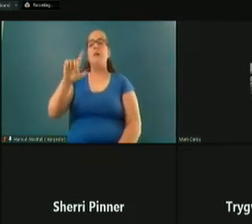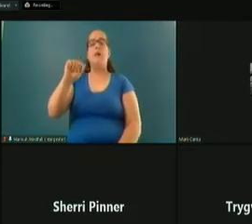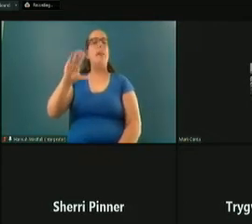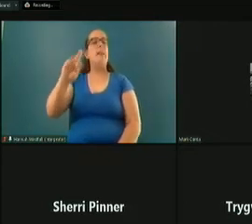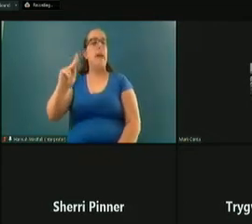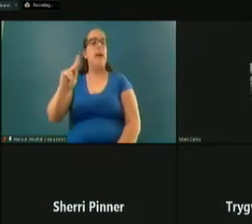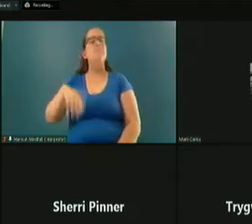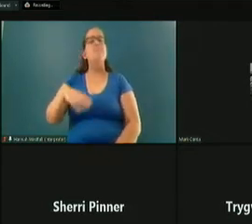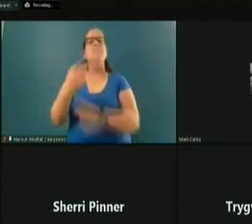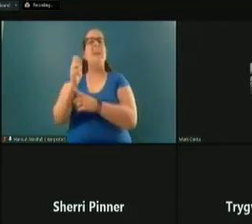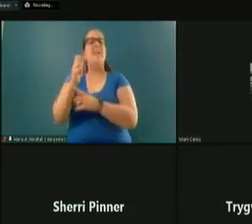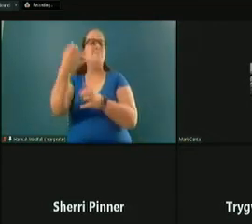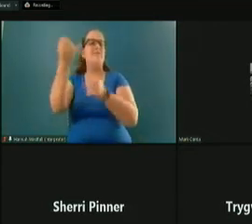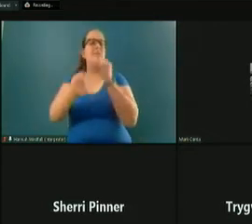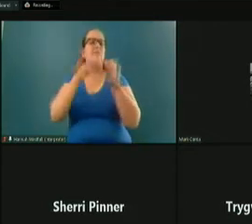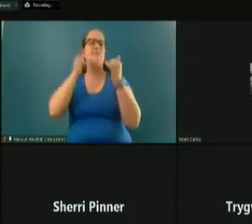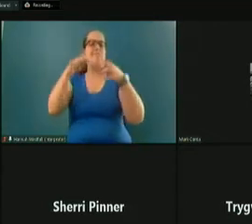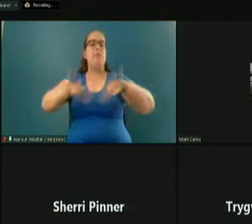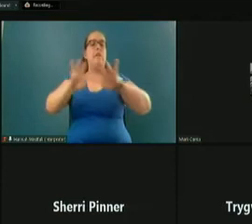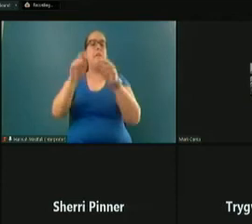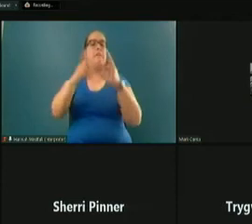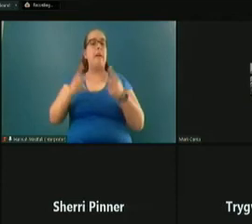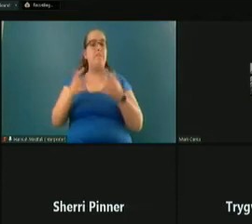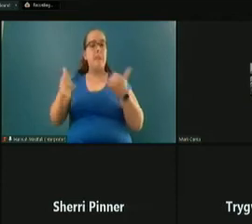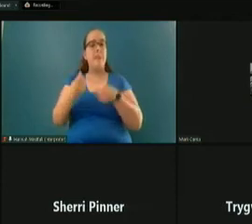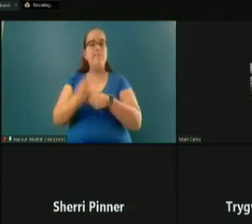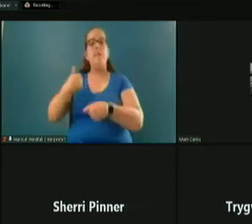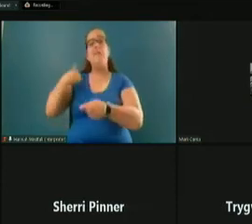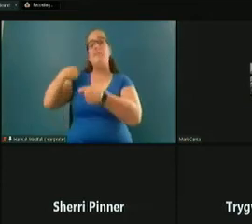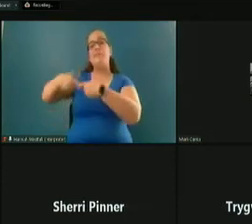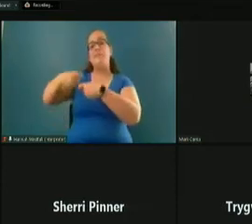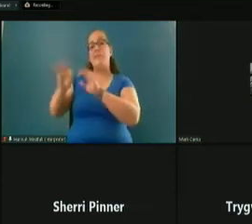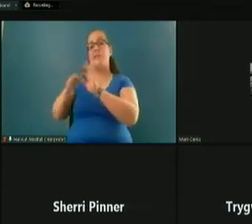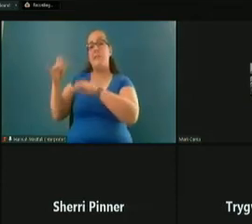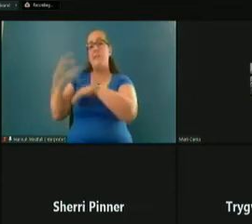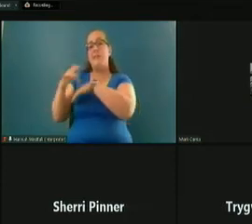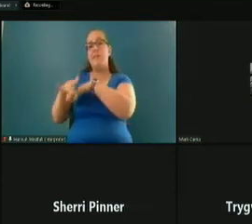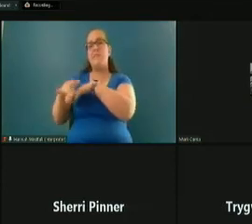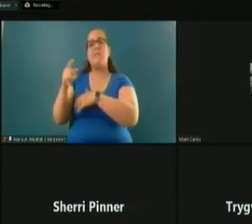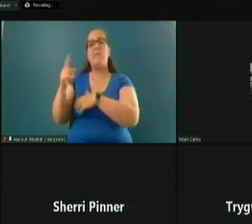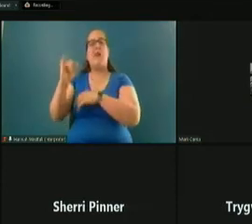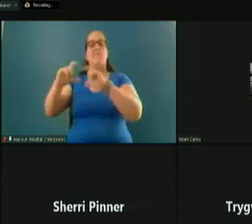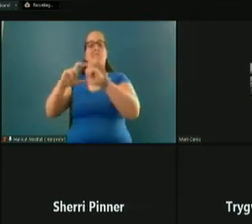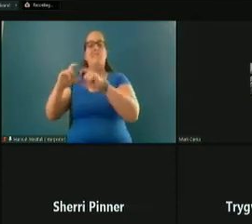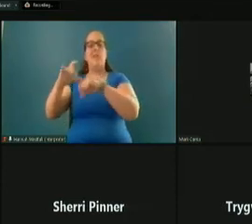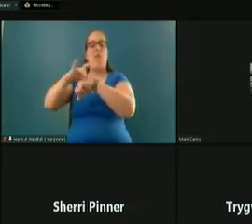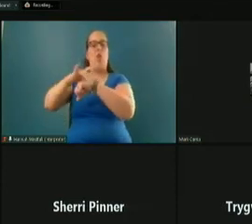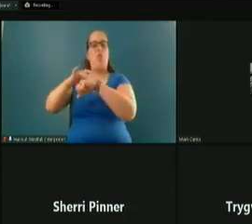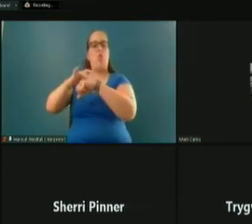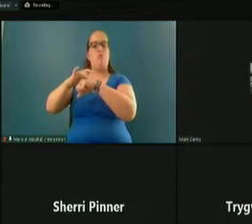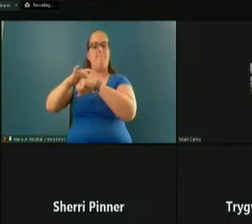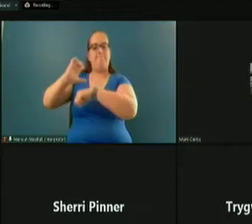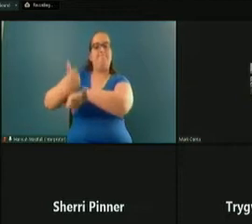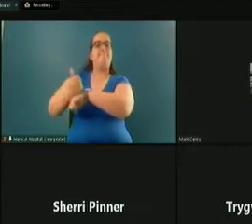important position this year. There is Spanish interpretation available and it's at the globe setting in Zoom.